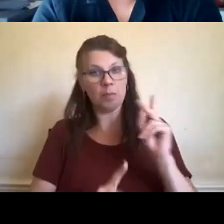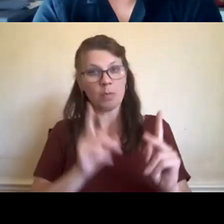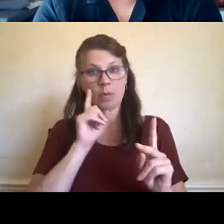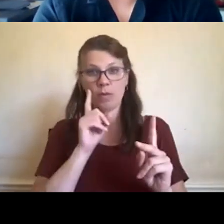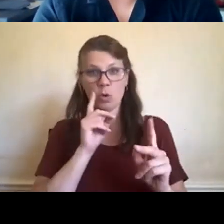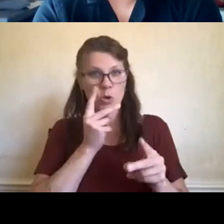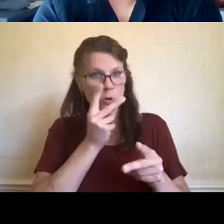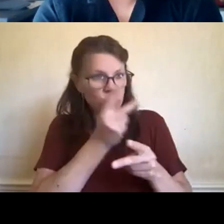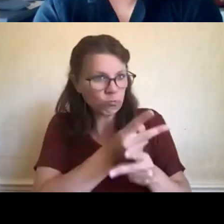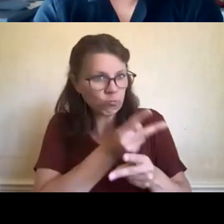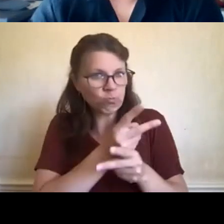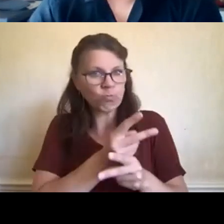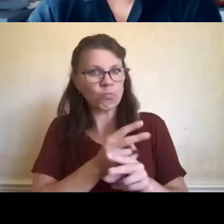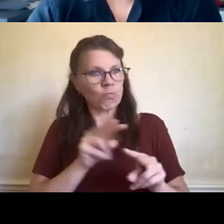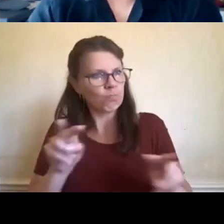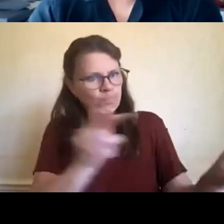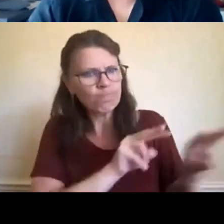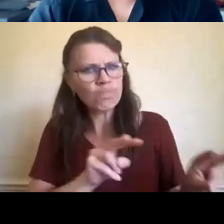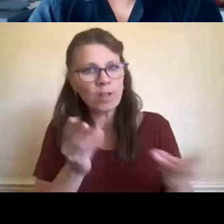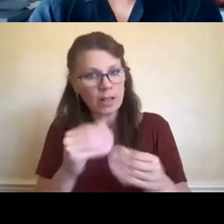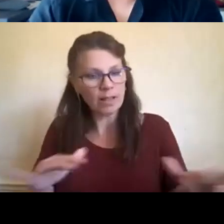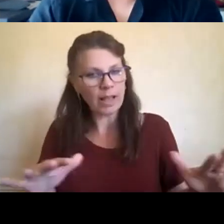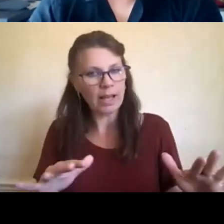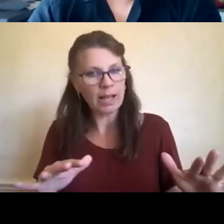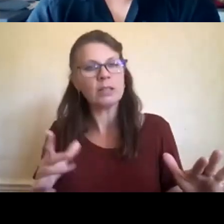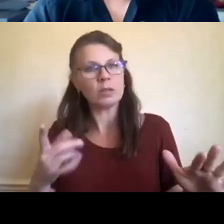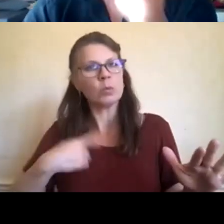patient and saying, Hey, you should really consider this.